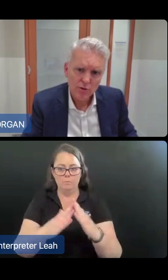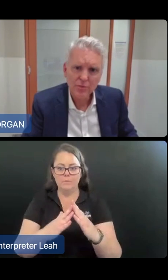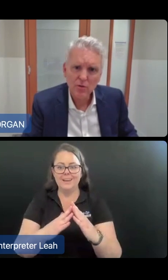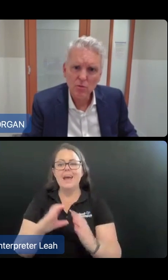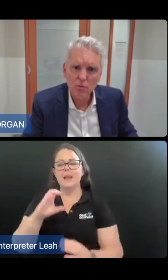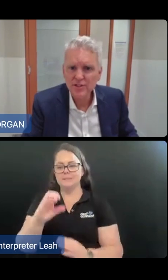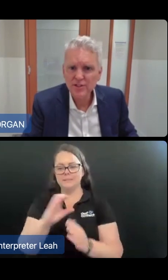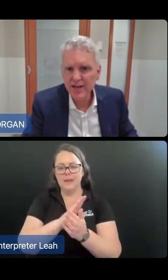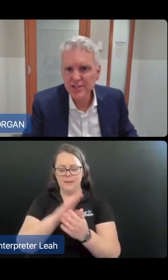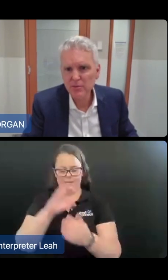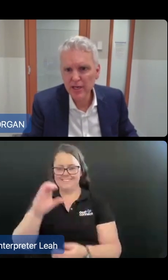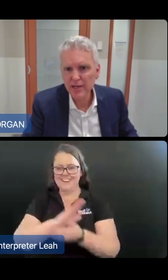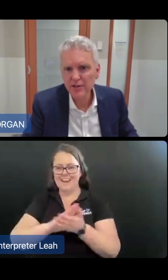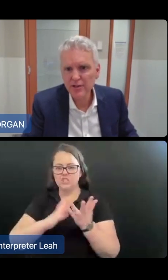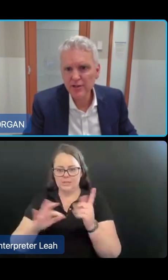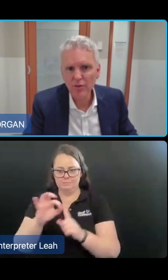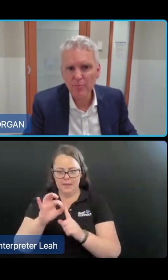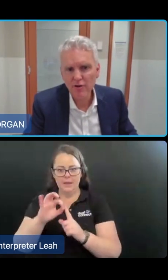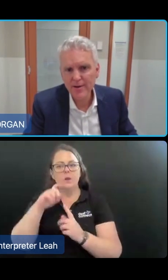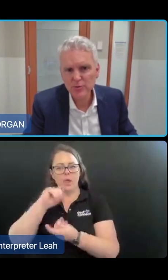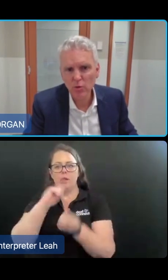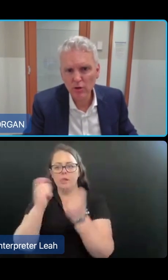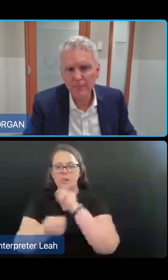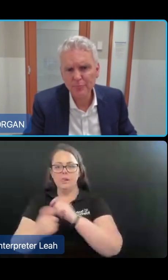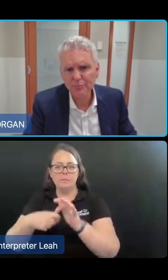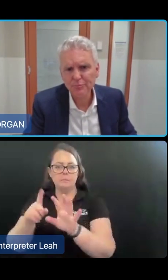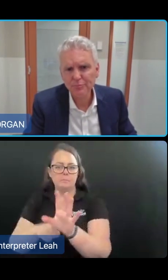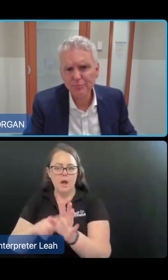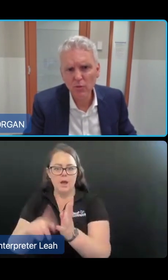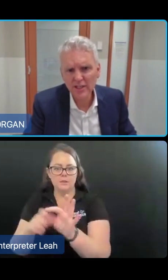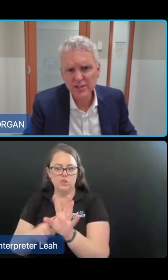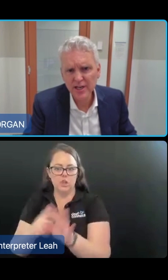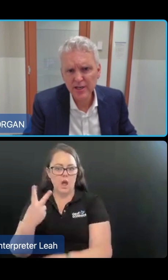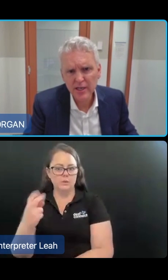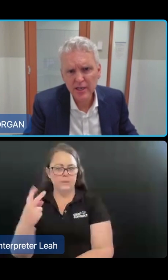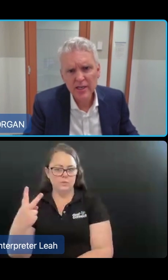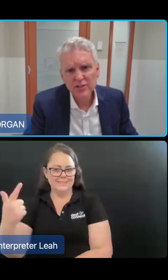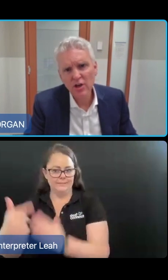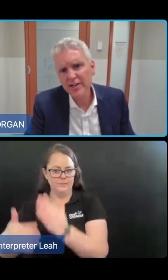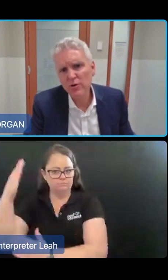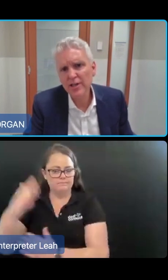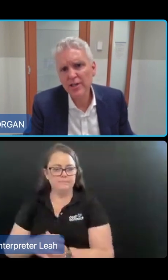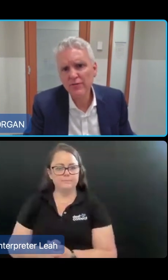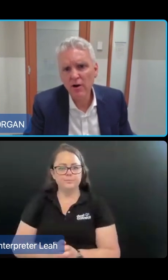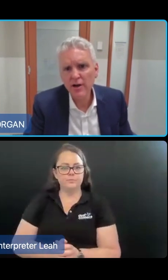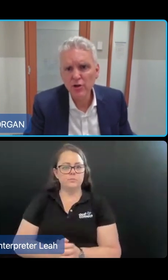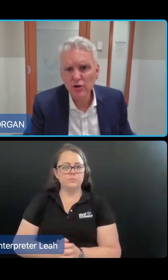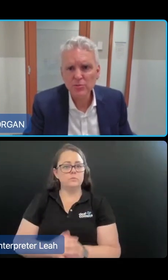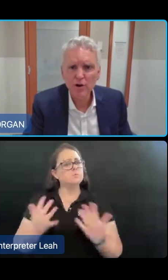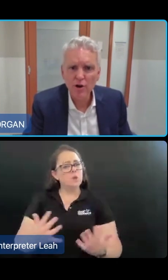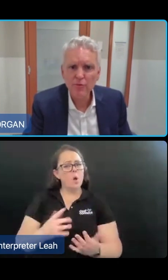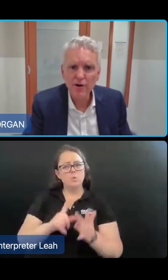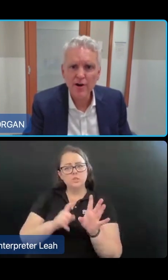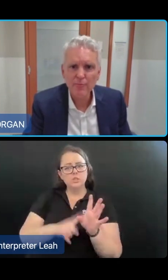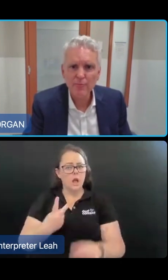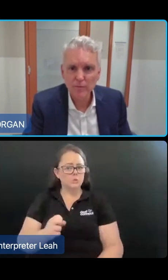So what does this staging mean in terms of what the programs will look like? Well, as I said, in July 2025, the new